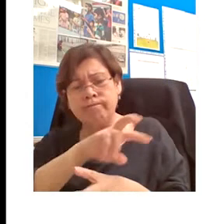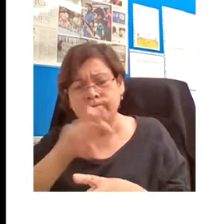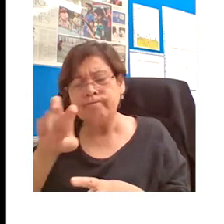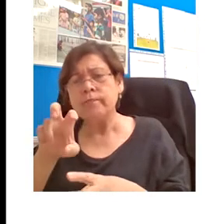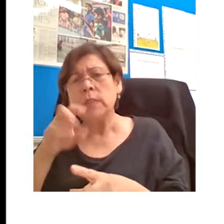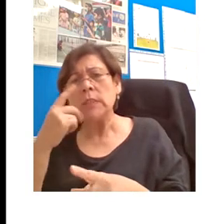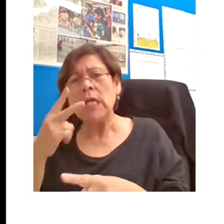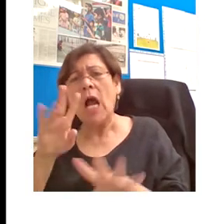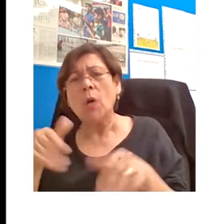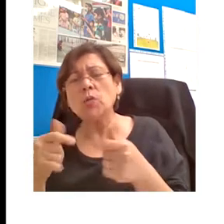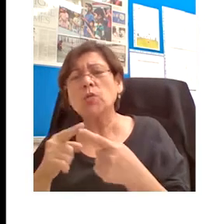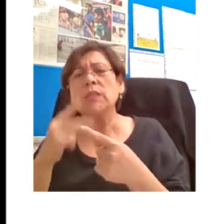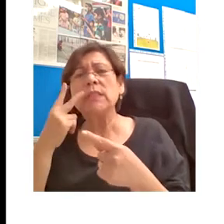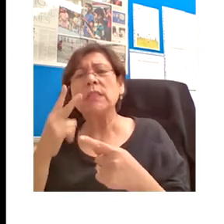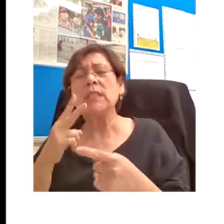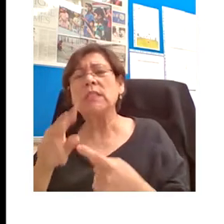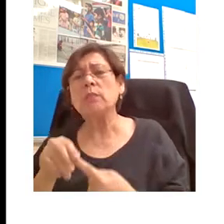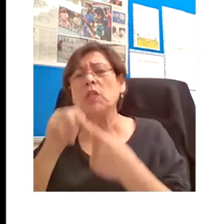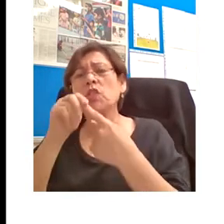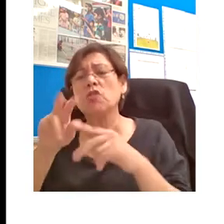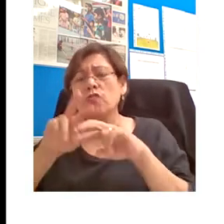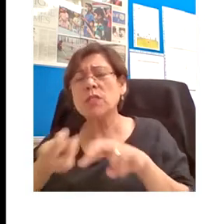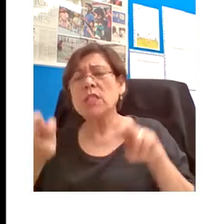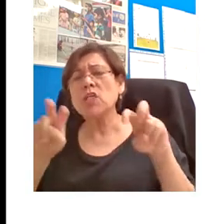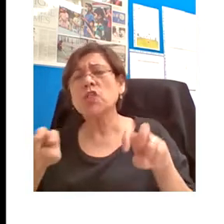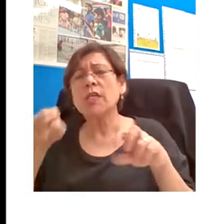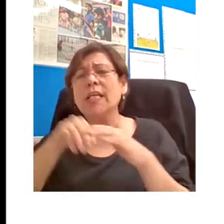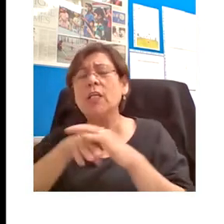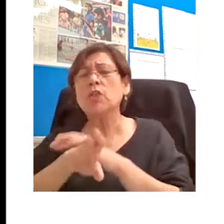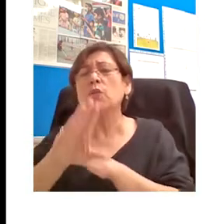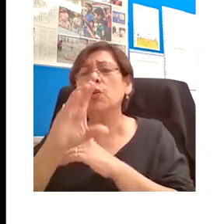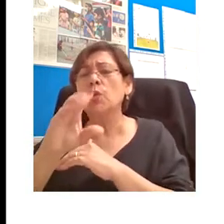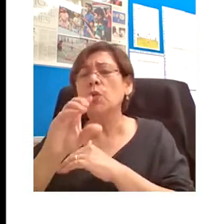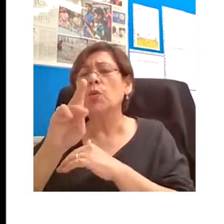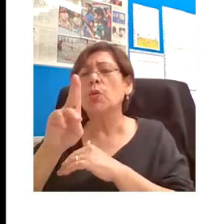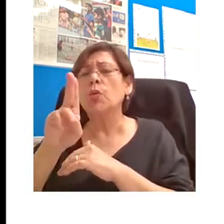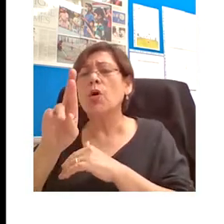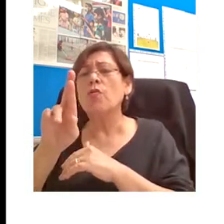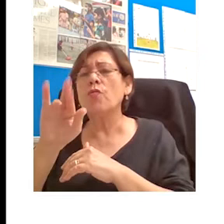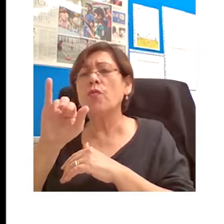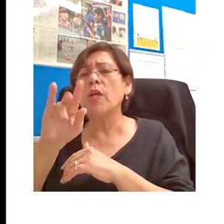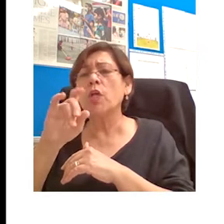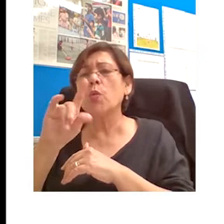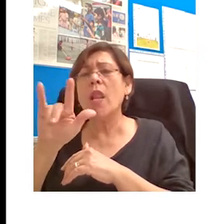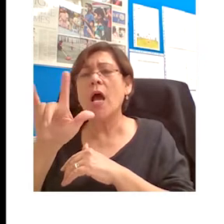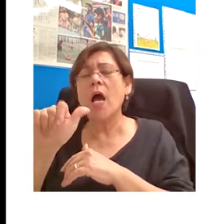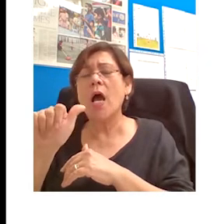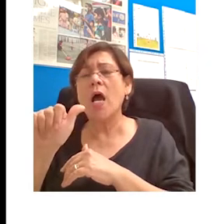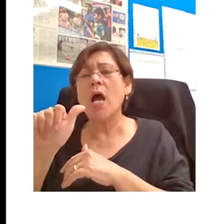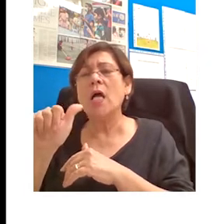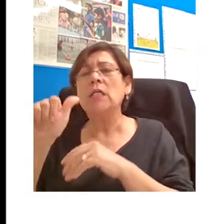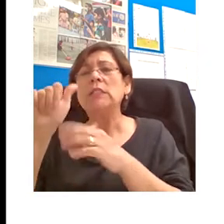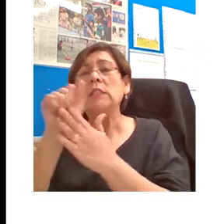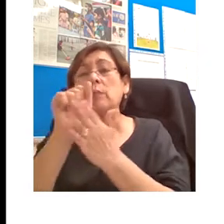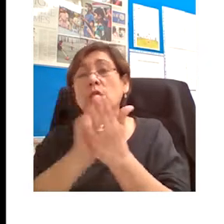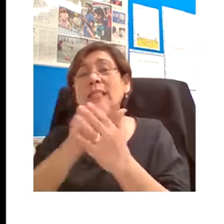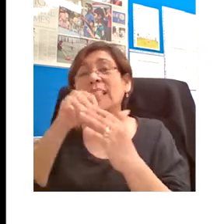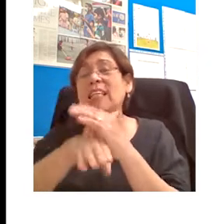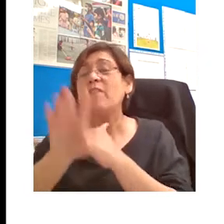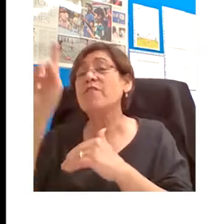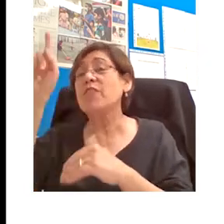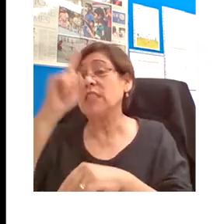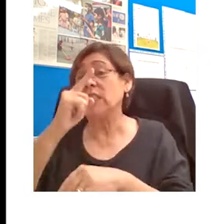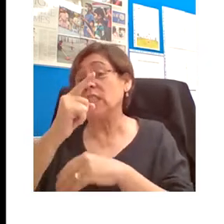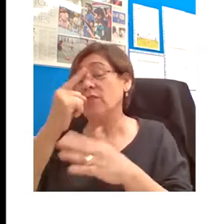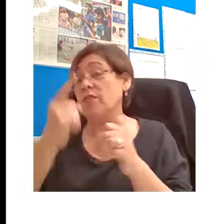research to curricular subjects in this case at the first year university level. In fact,